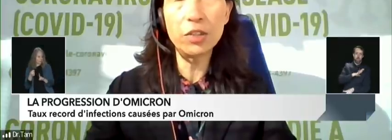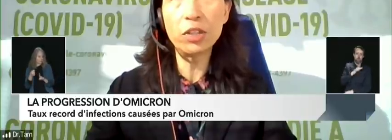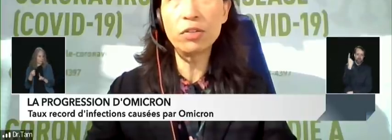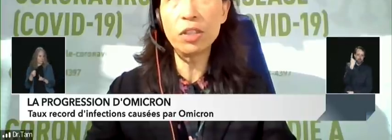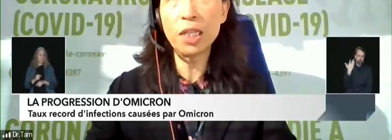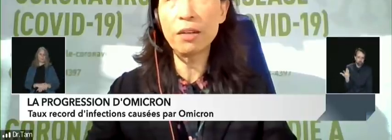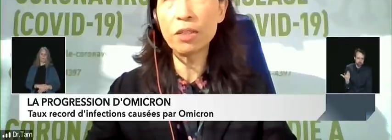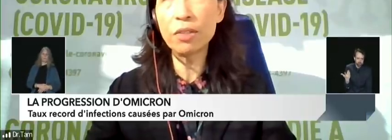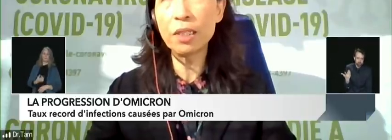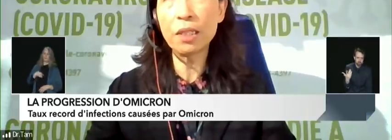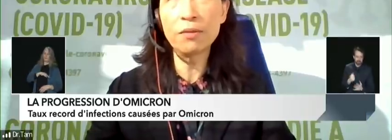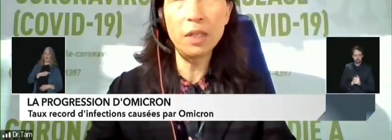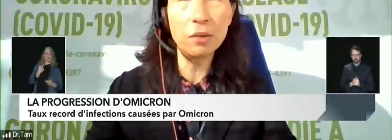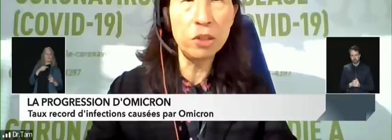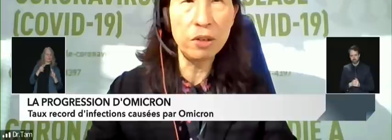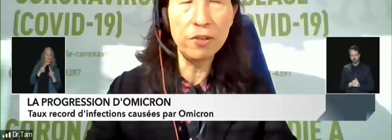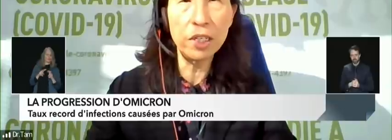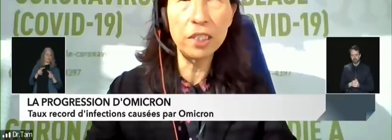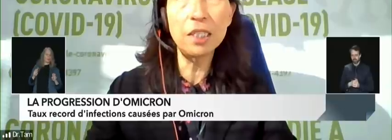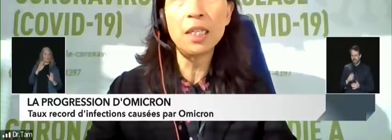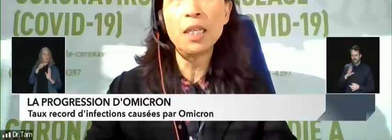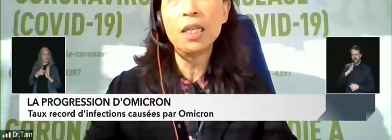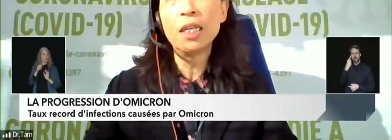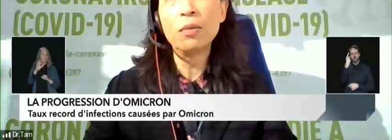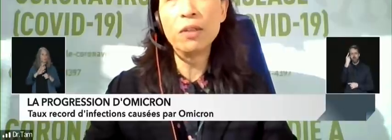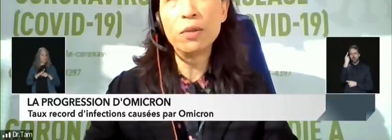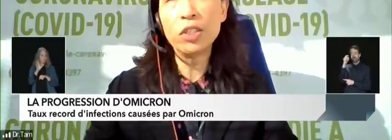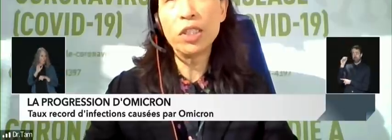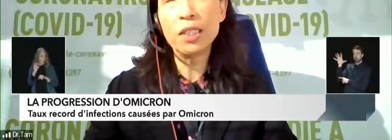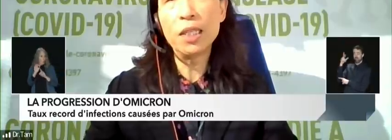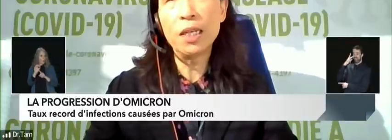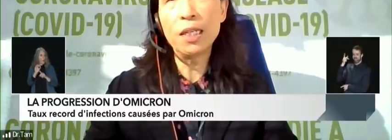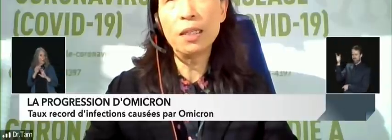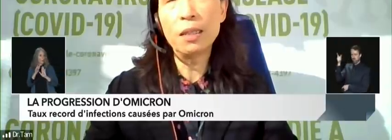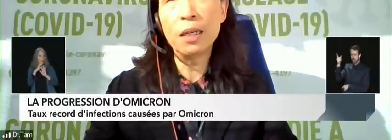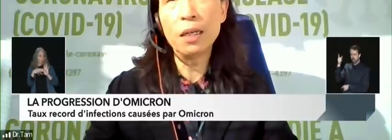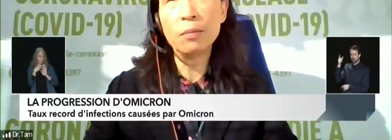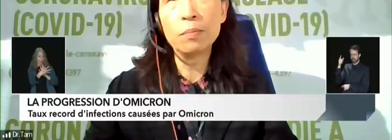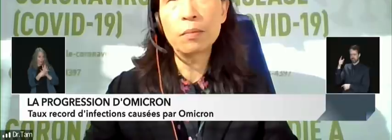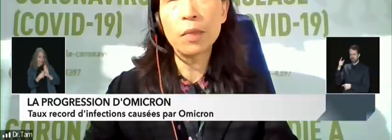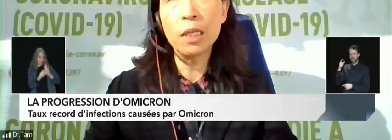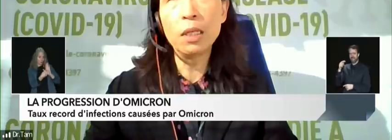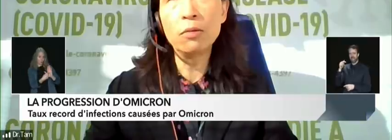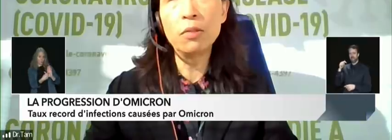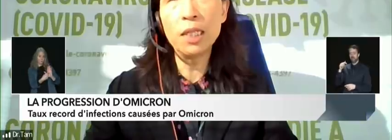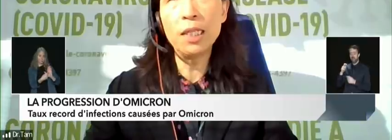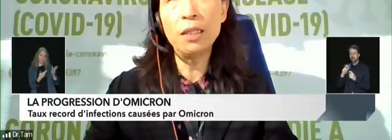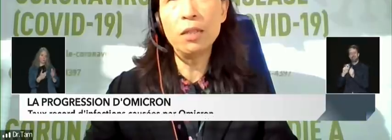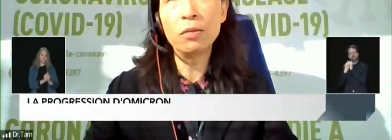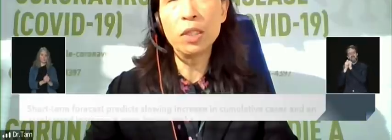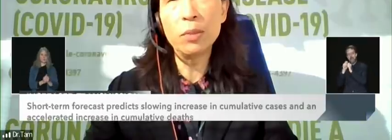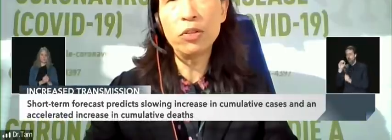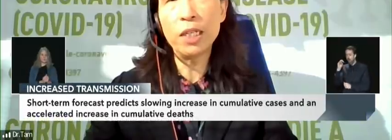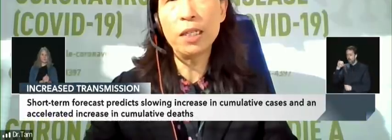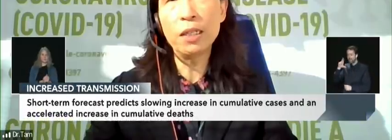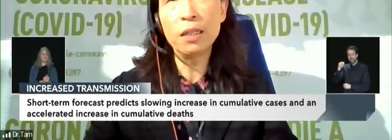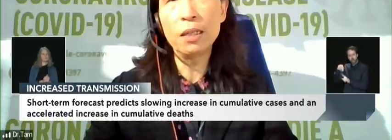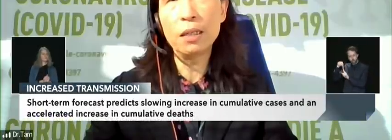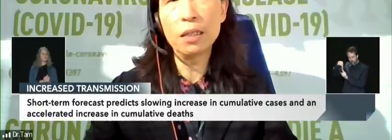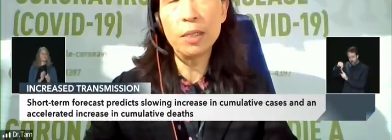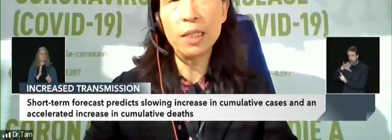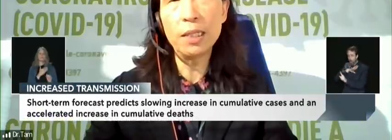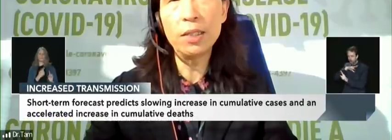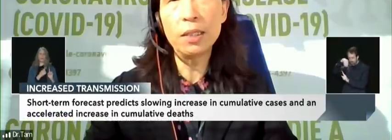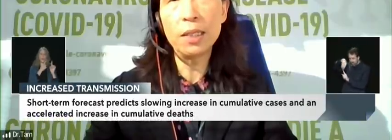there's a slide that shows you the characteristic of the Omicron virus one of which is that really you want to be tracking